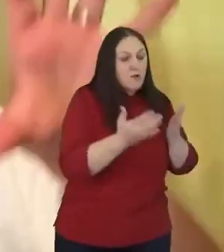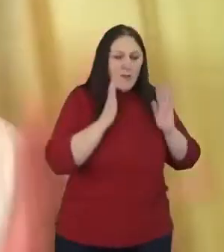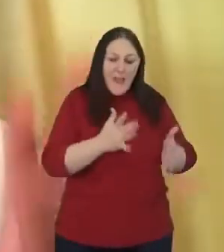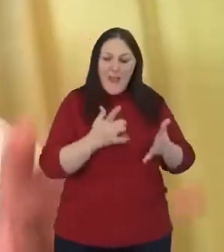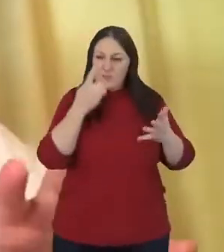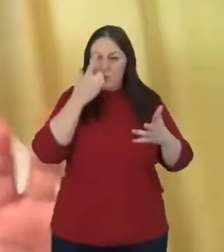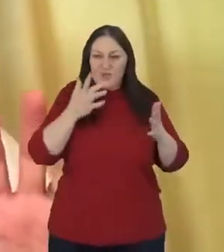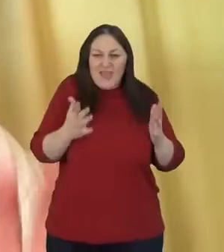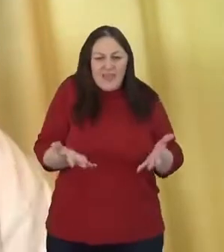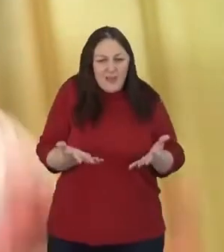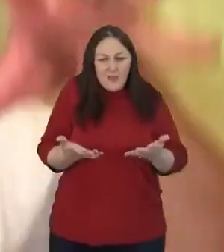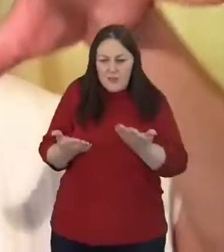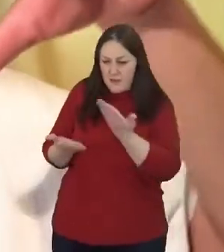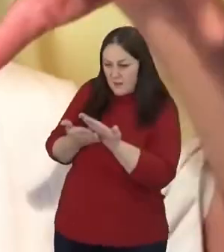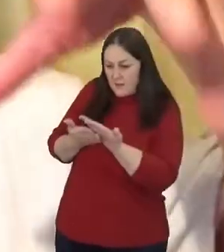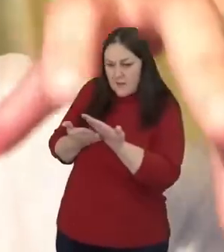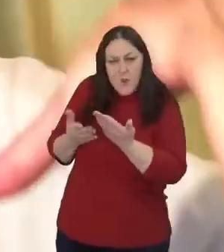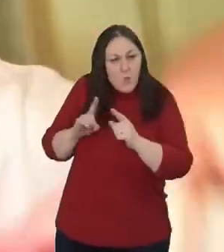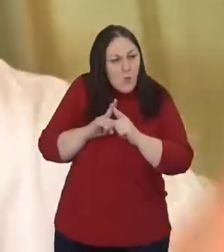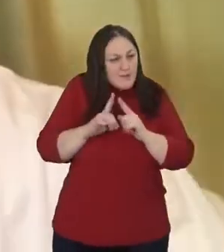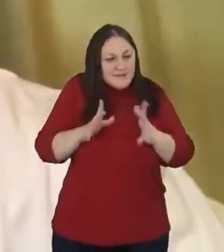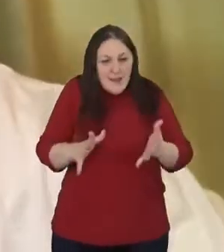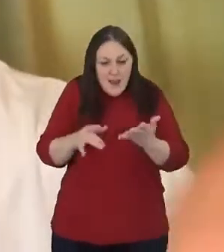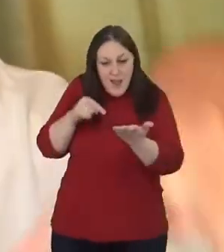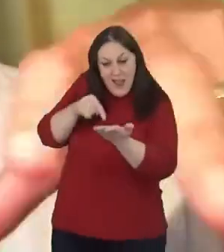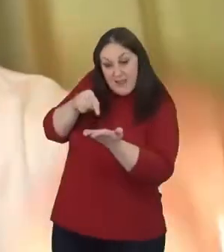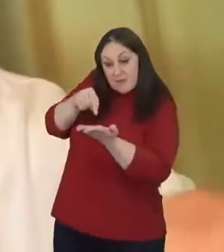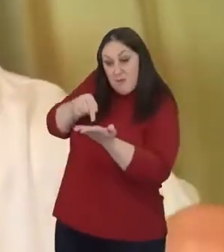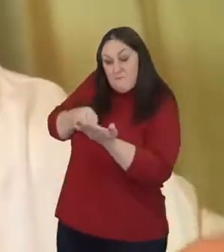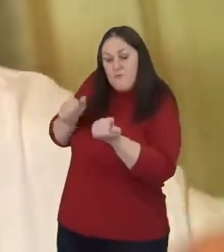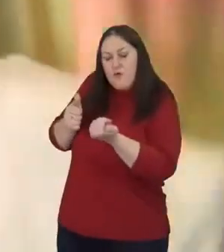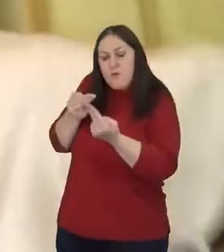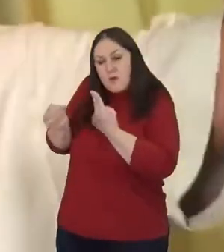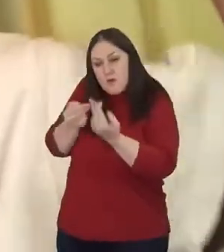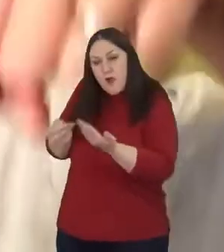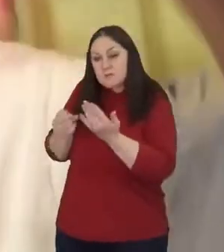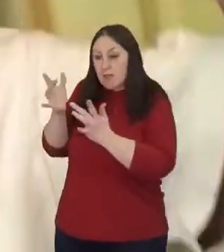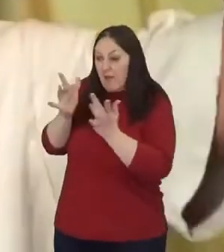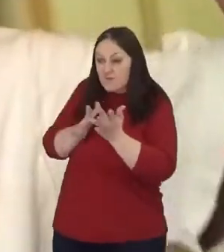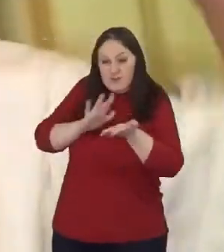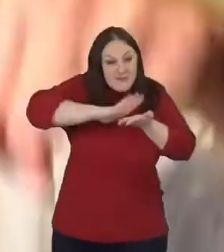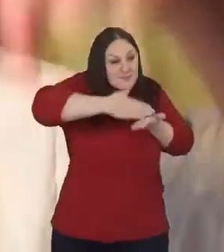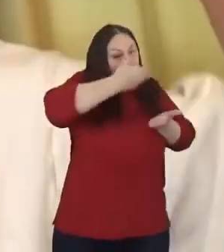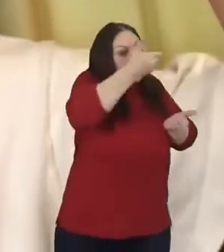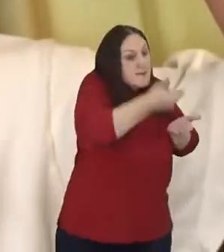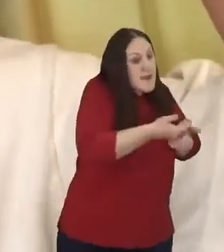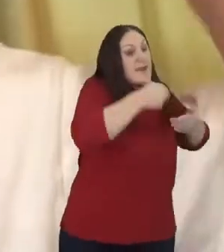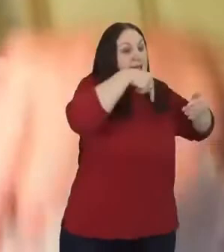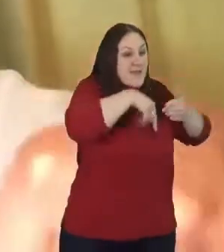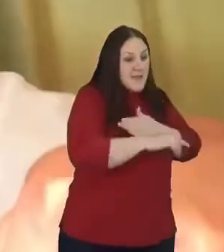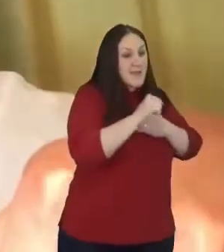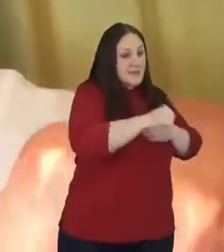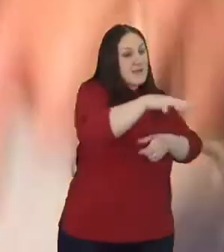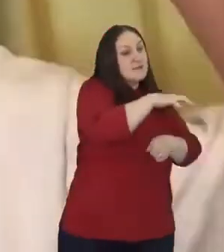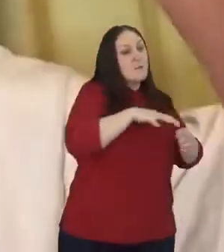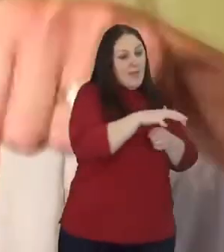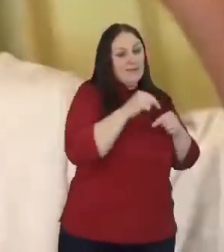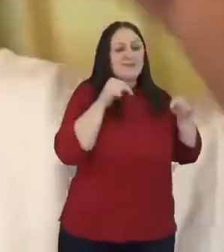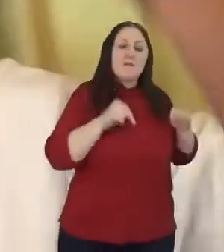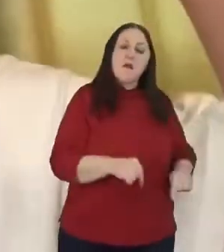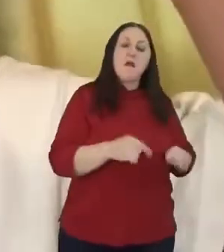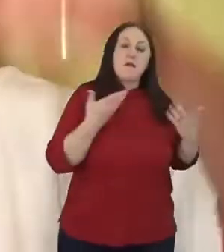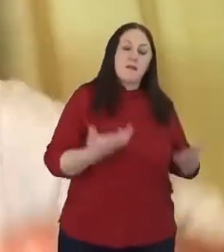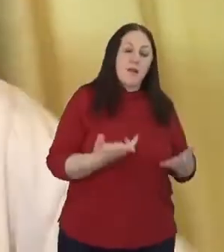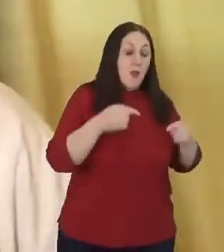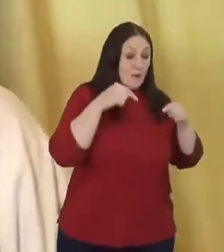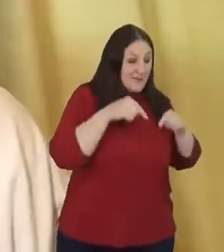what does it look like to live out the gospel of Jesus in this place and